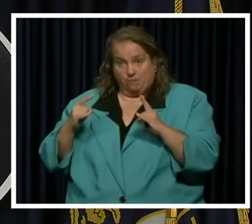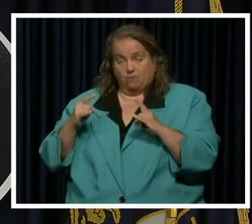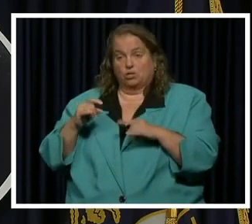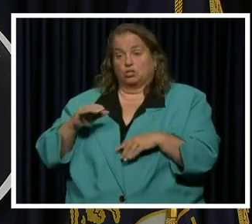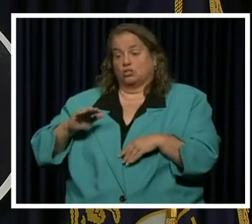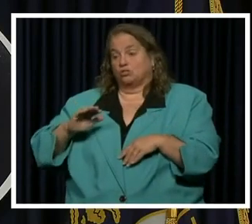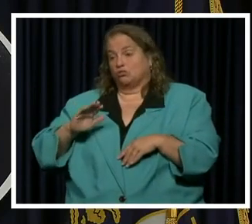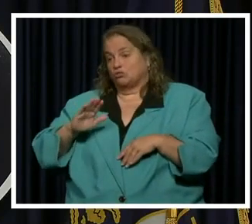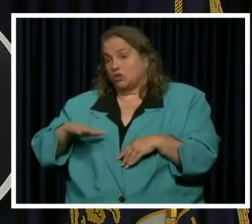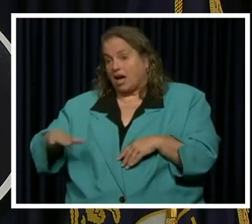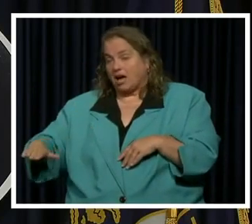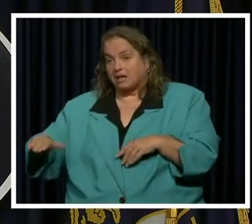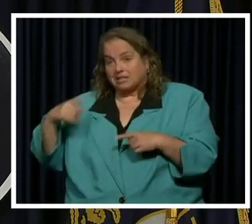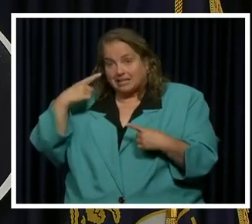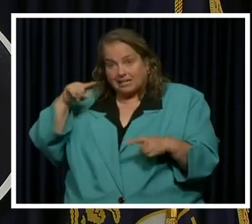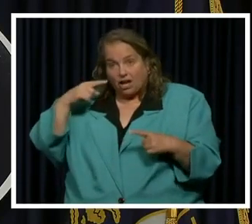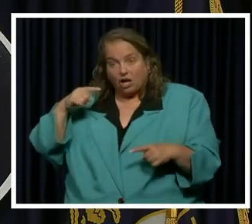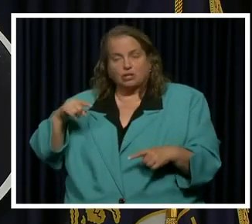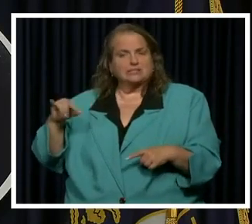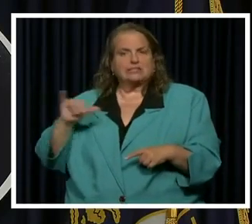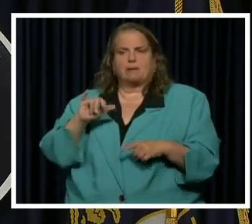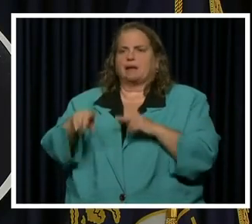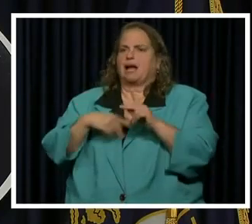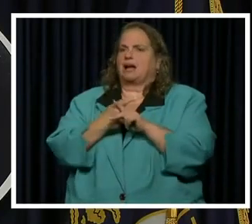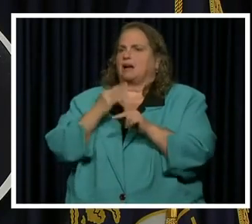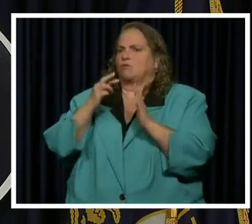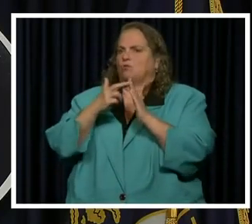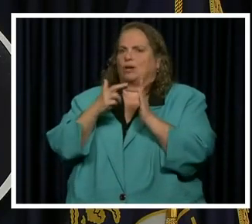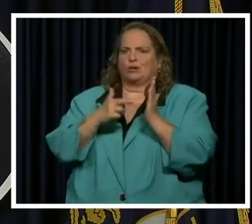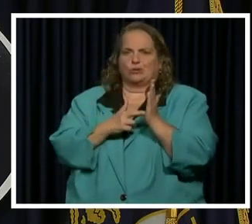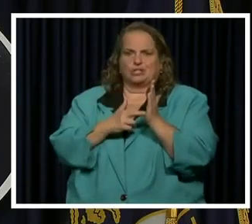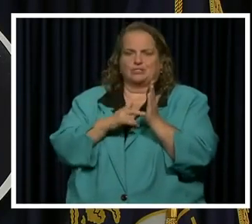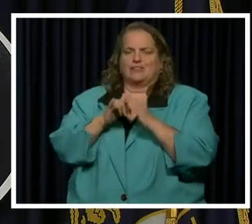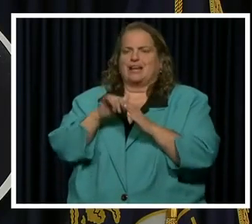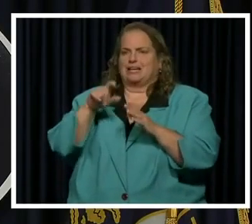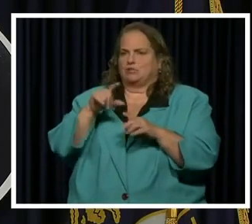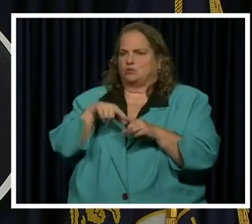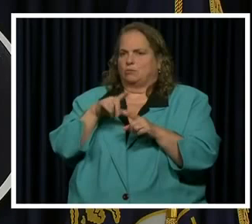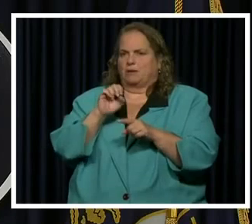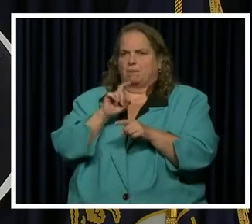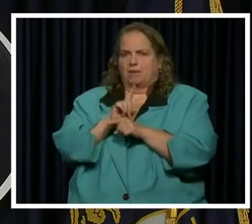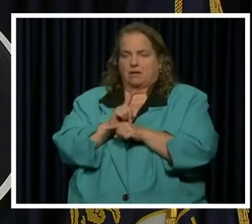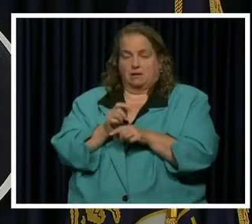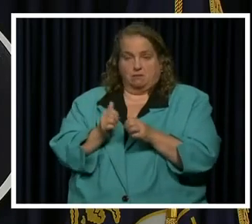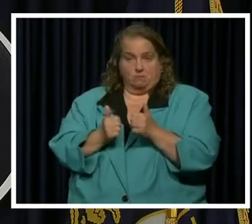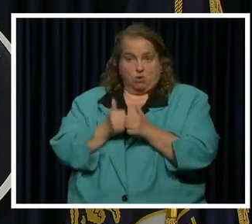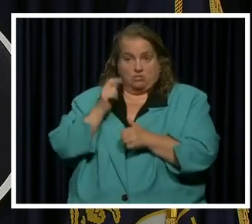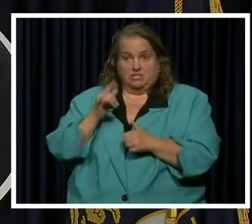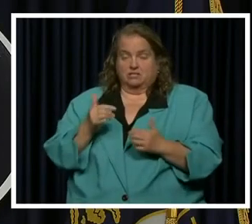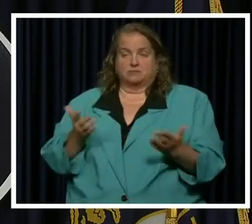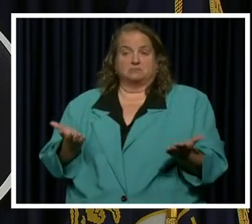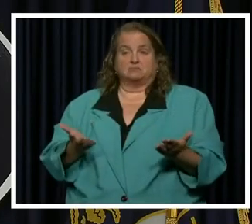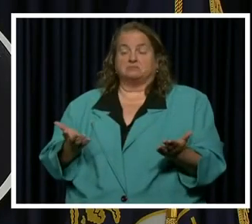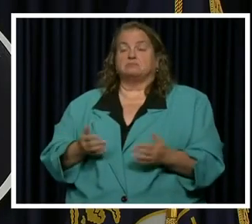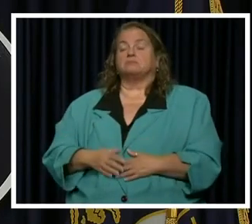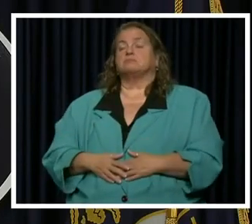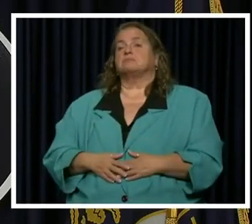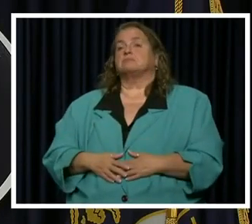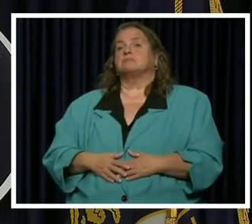childcare, we're going to have the same types of regulations out there that need to be met. Mainly that's going to be a